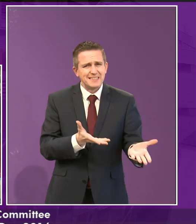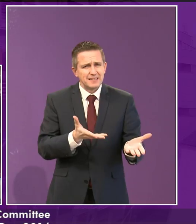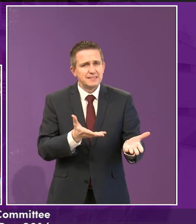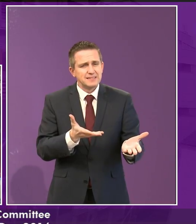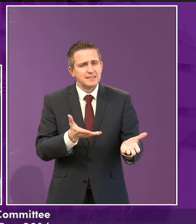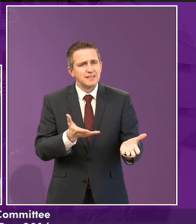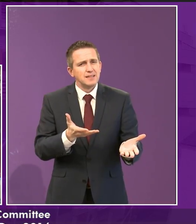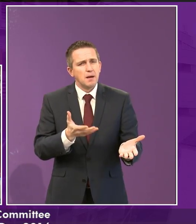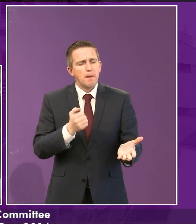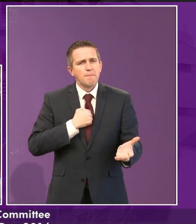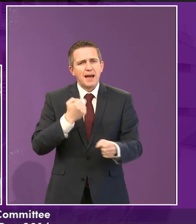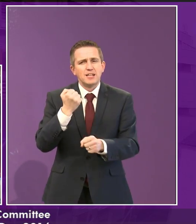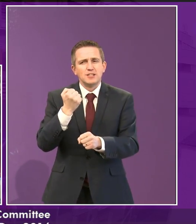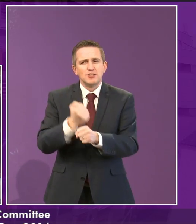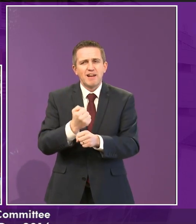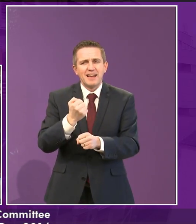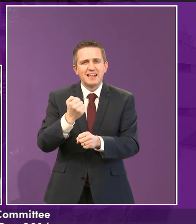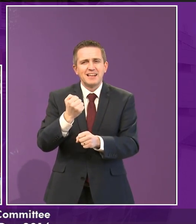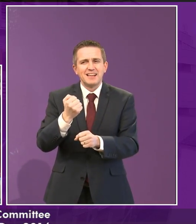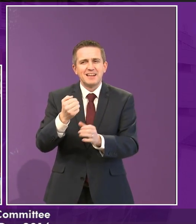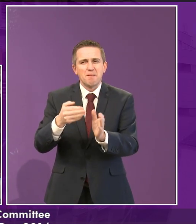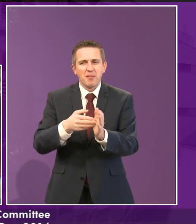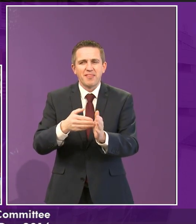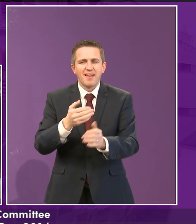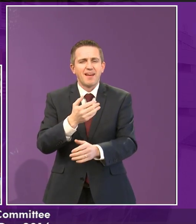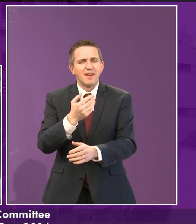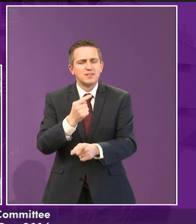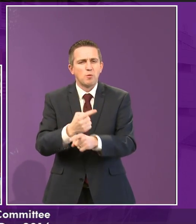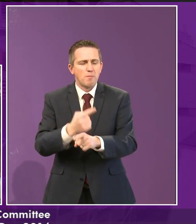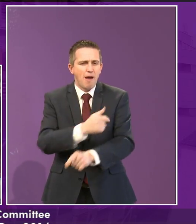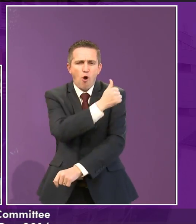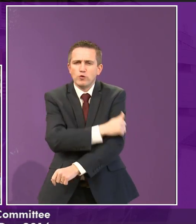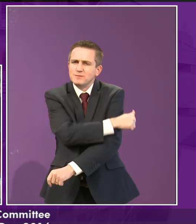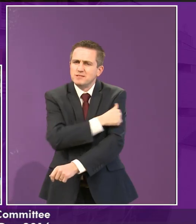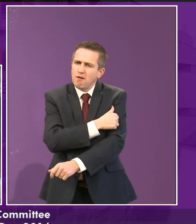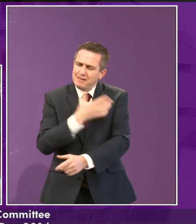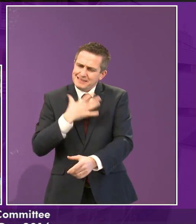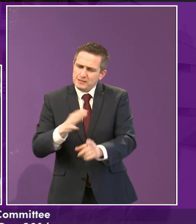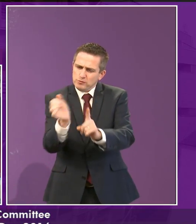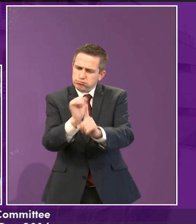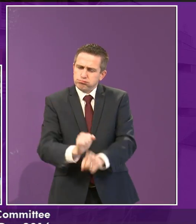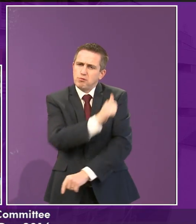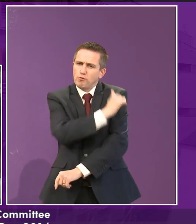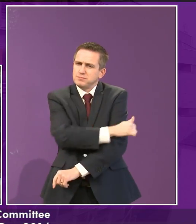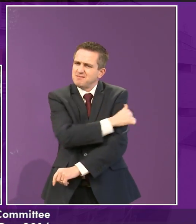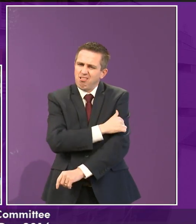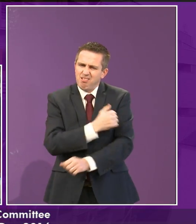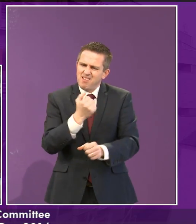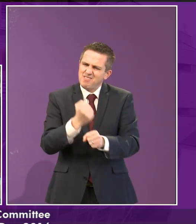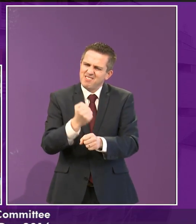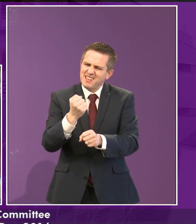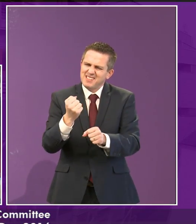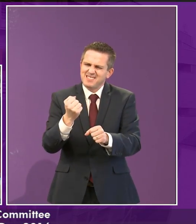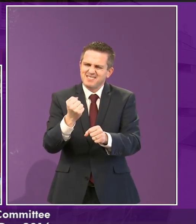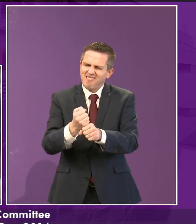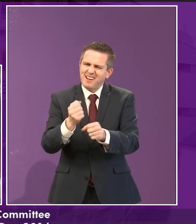-grands died, but there's not really anything you can